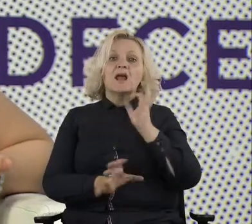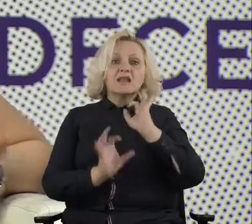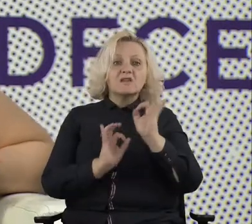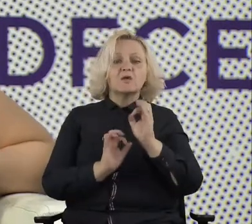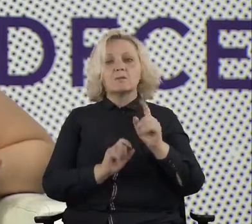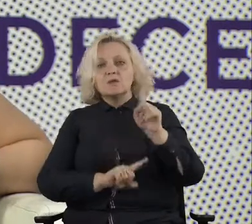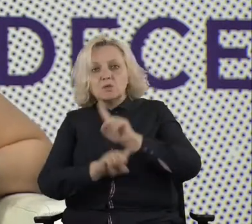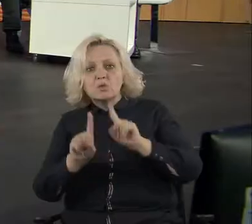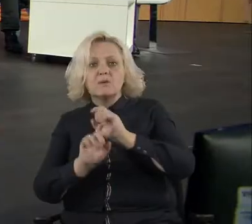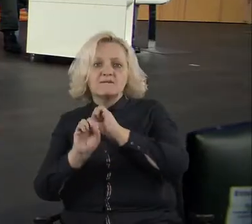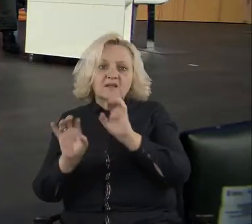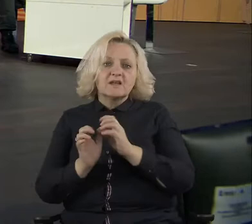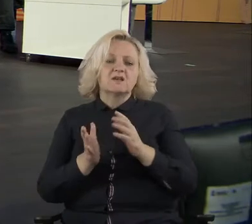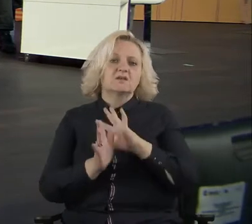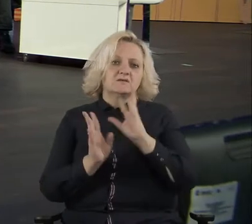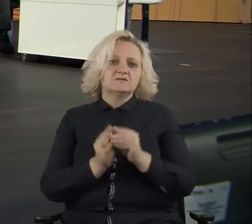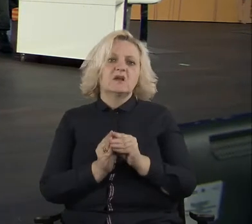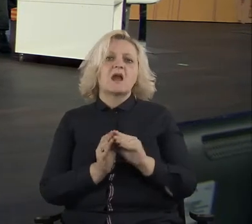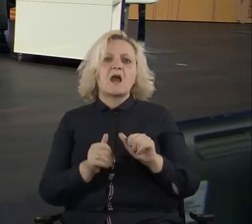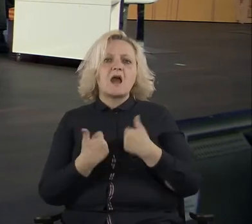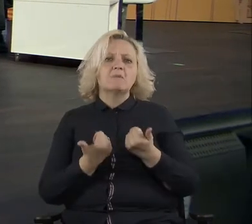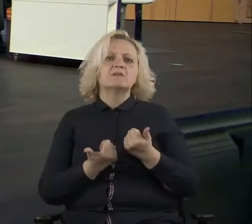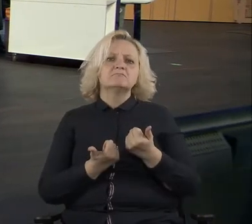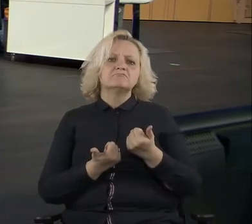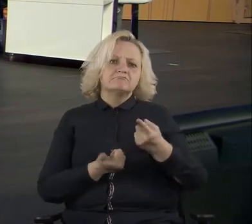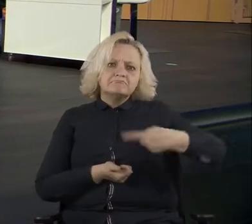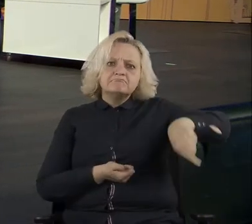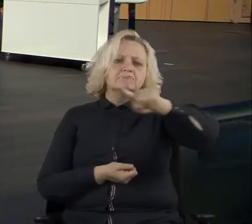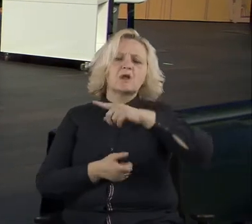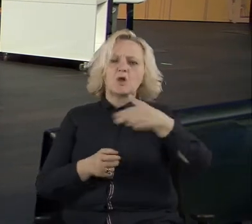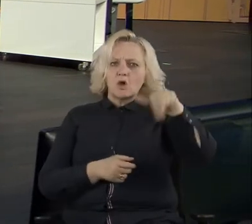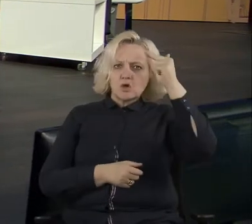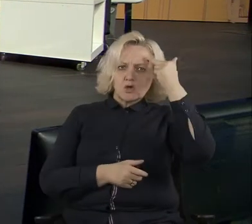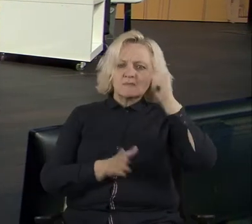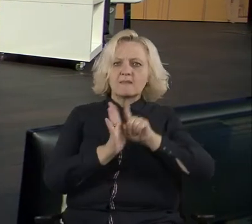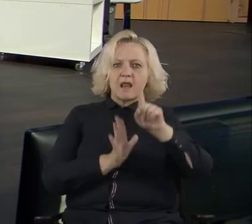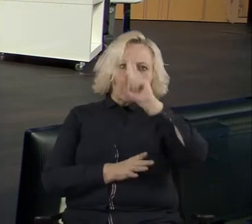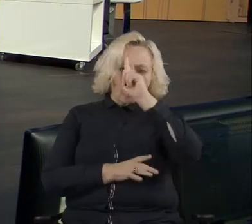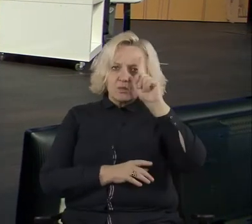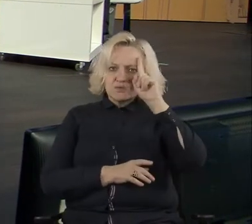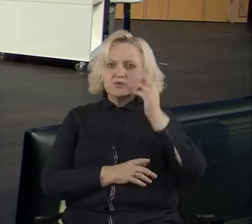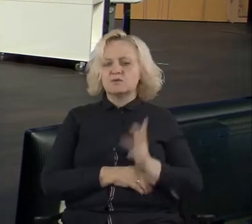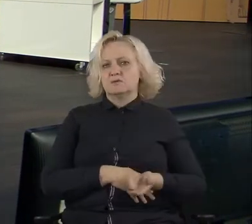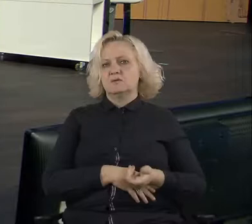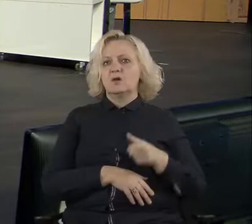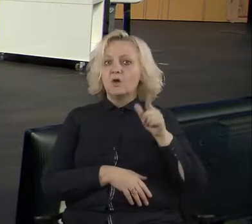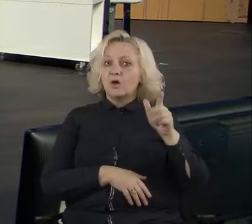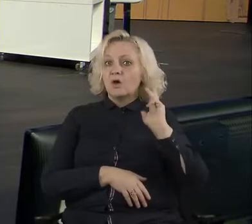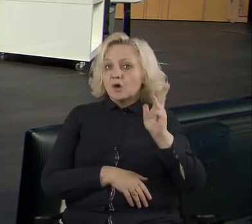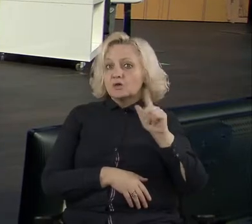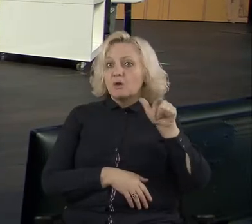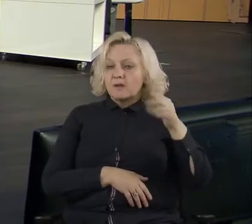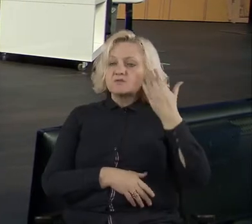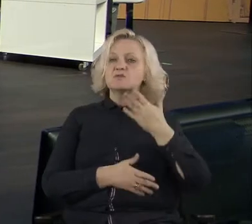manner to the people to make meaningful choices on their trust to the government on either level. Um, for